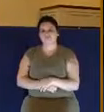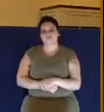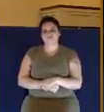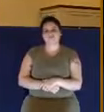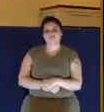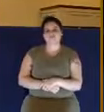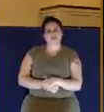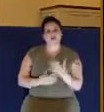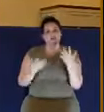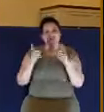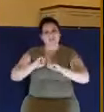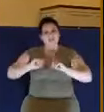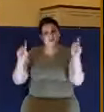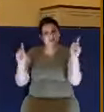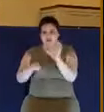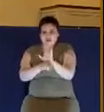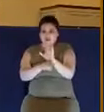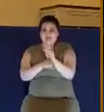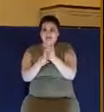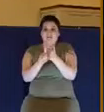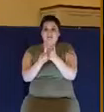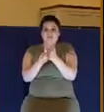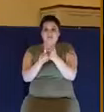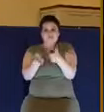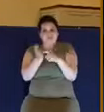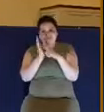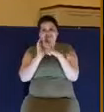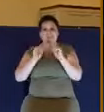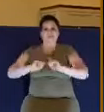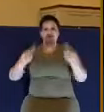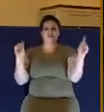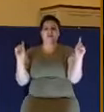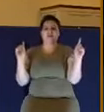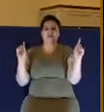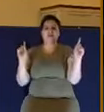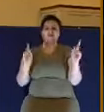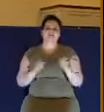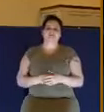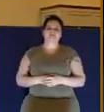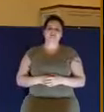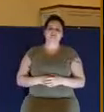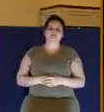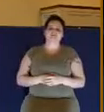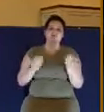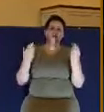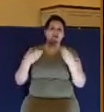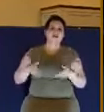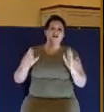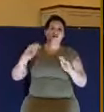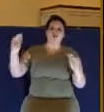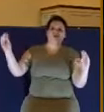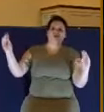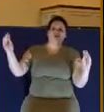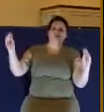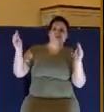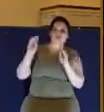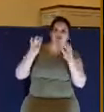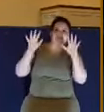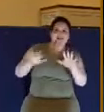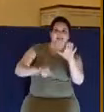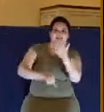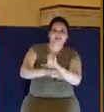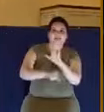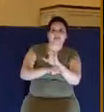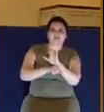Let's be different. That's what the church is supposed to be. We're supposed to be different. Let grace always be a church where everybody is